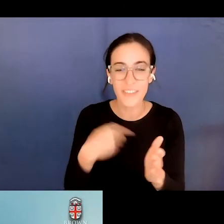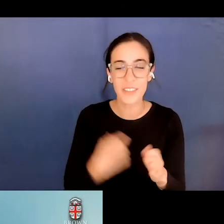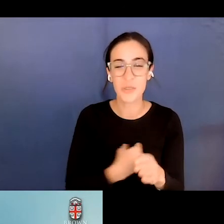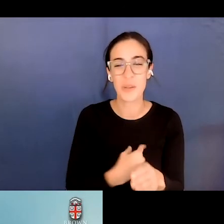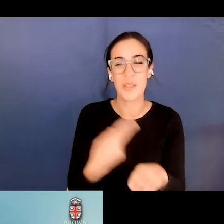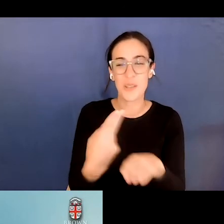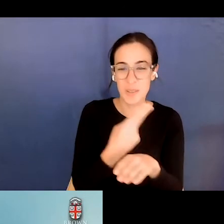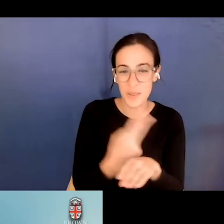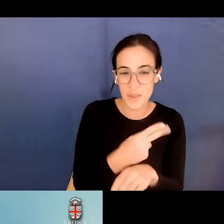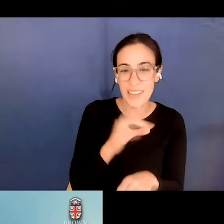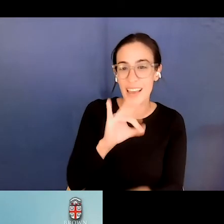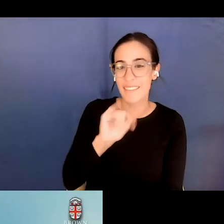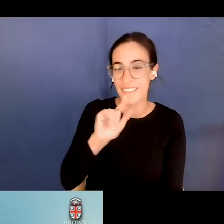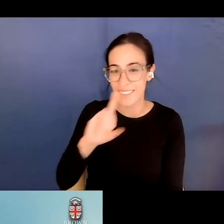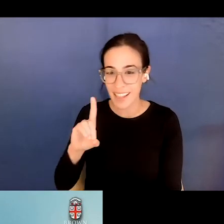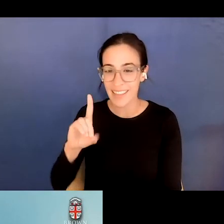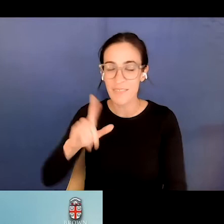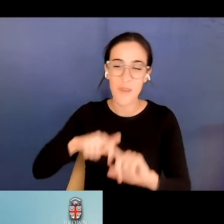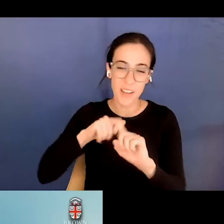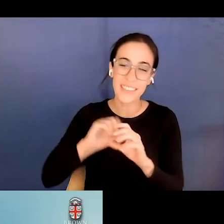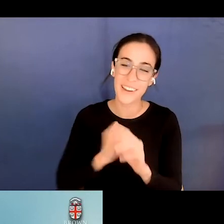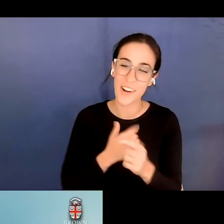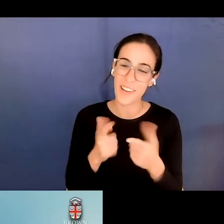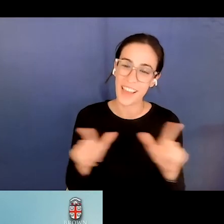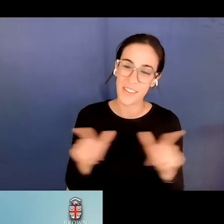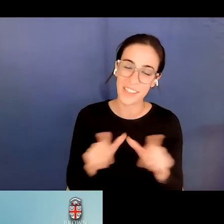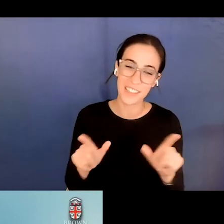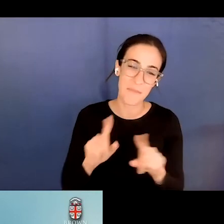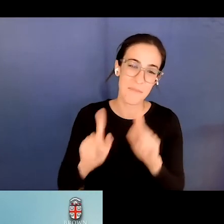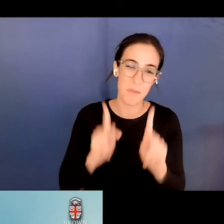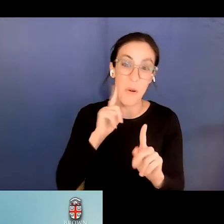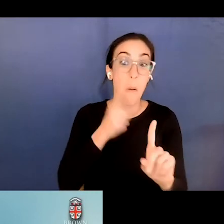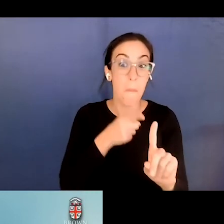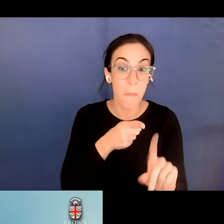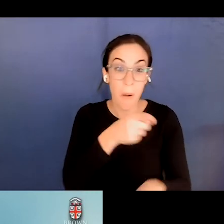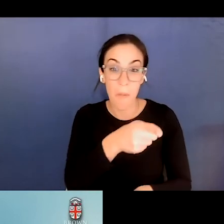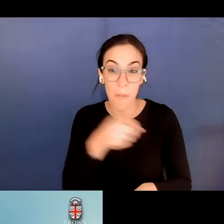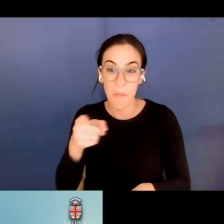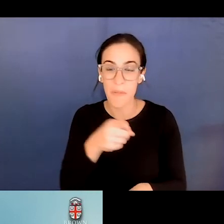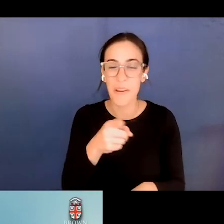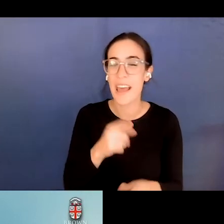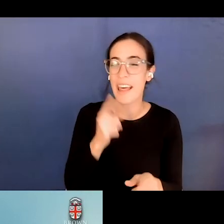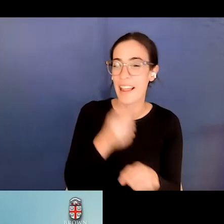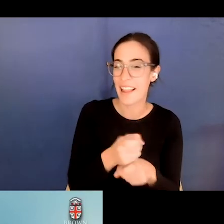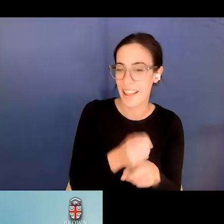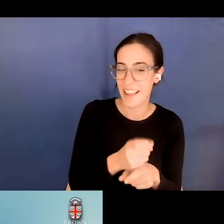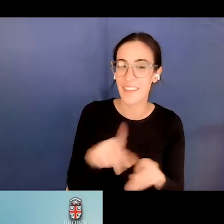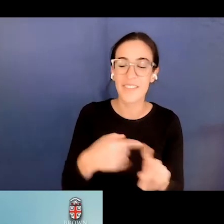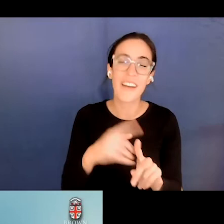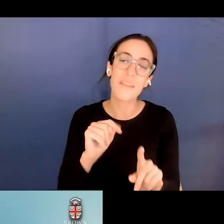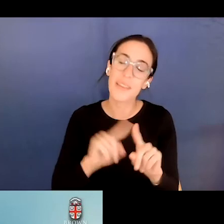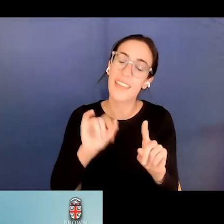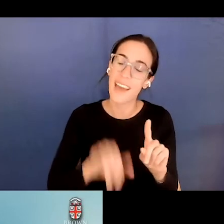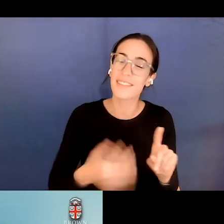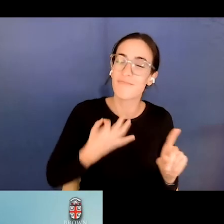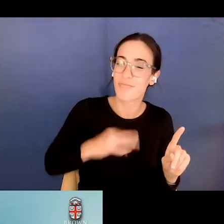laughing at you. But that's, that's, it's, it's, that's a useful exercise right there. That's true. Let me